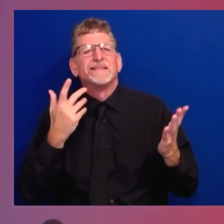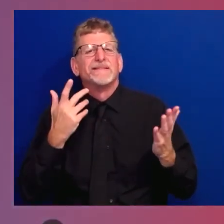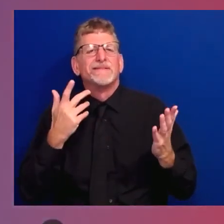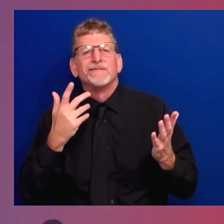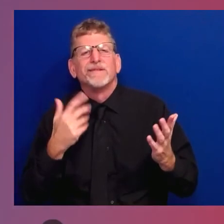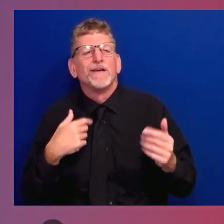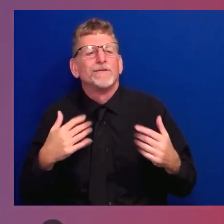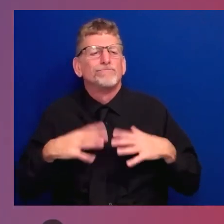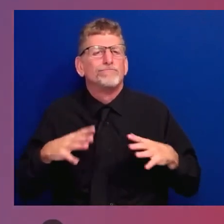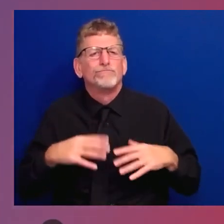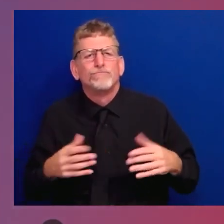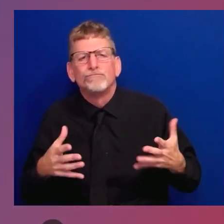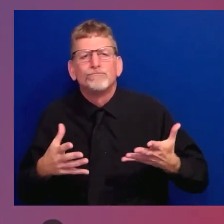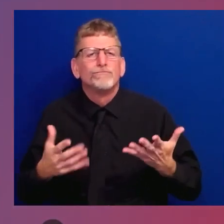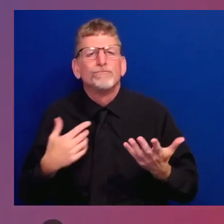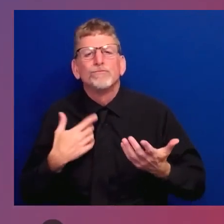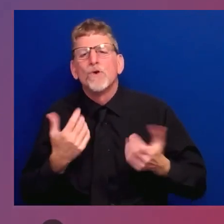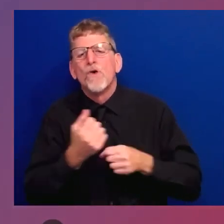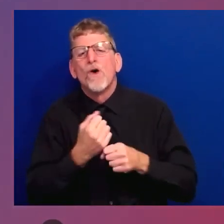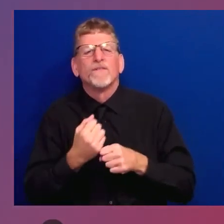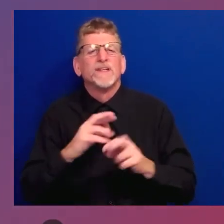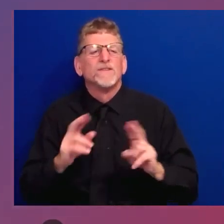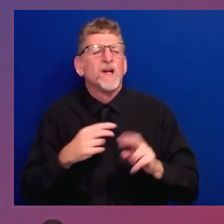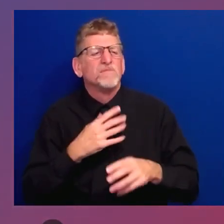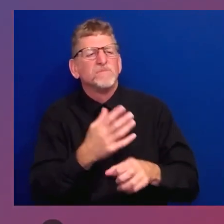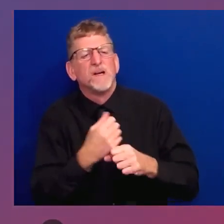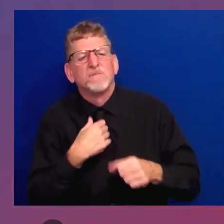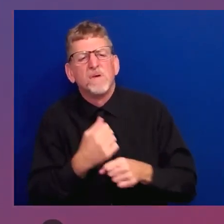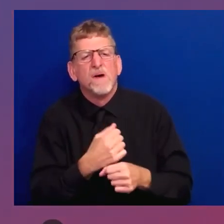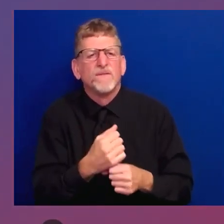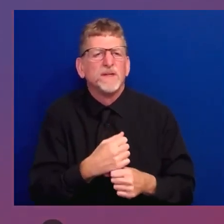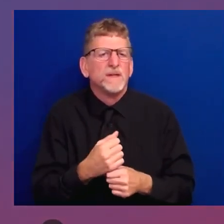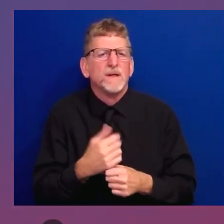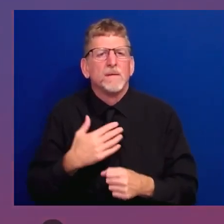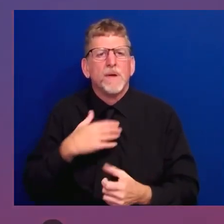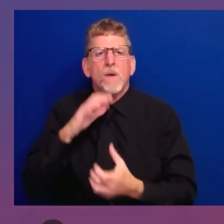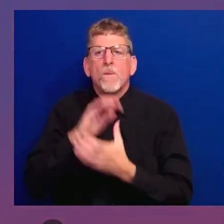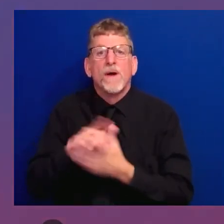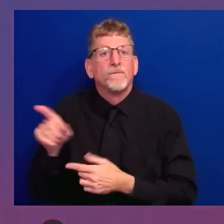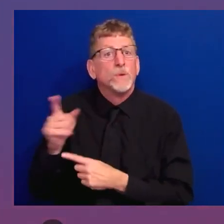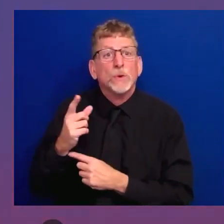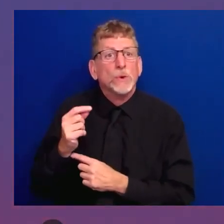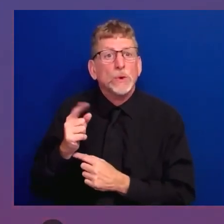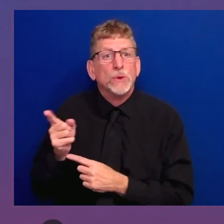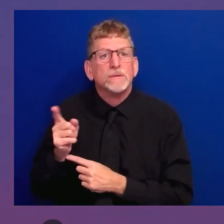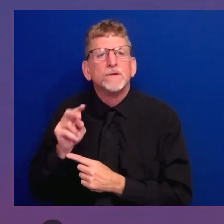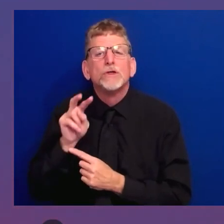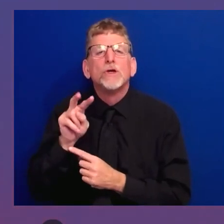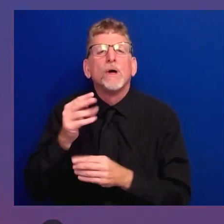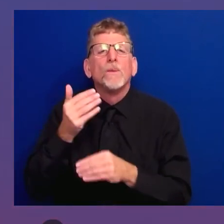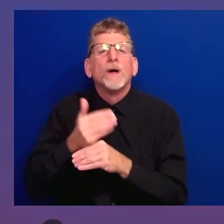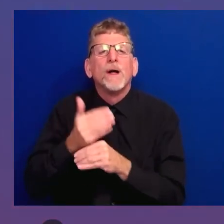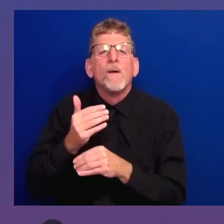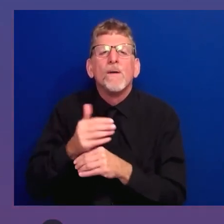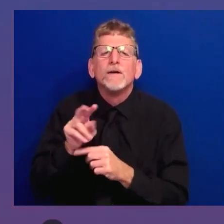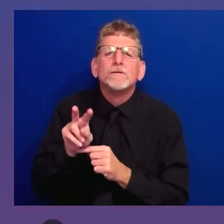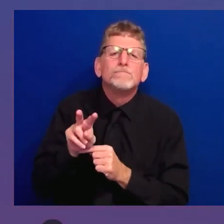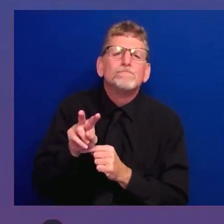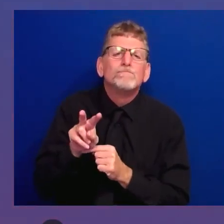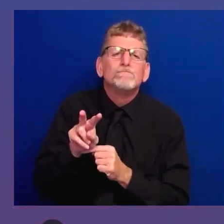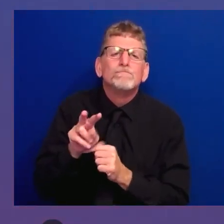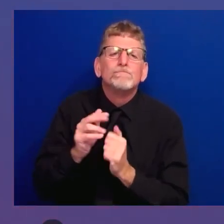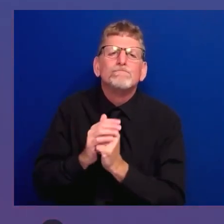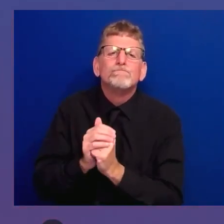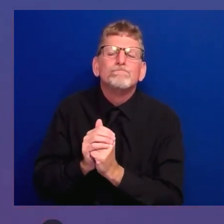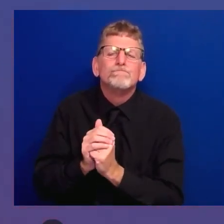standing over the sink, like many of you have done, looking out the window, mouthing a prayer that she was given by the commander's wife.